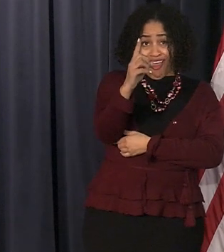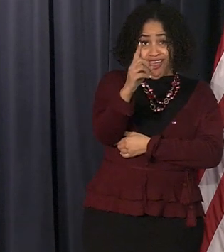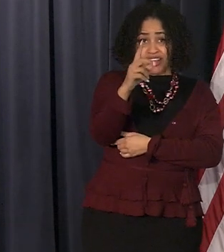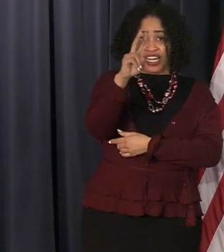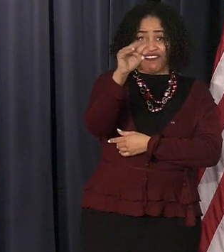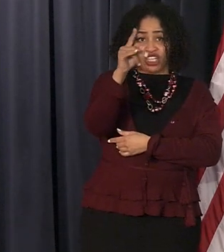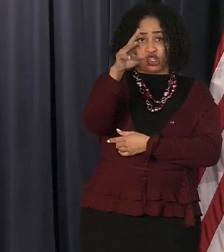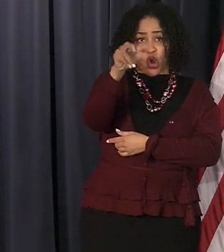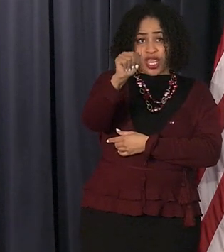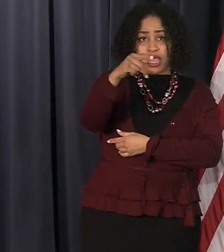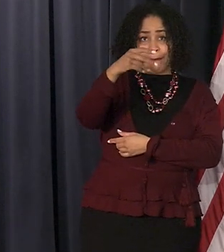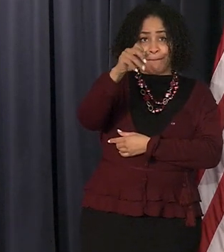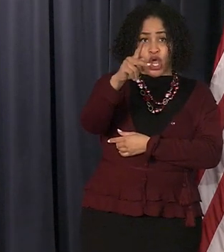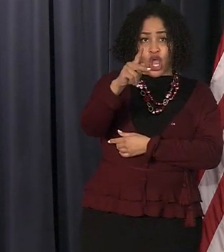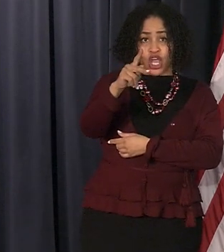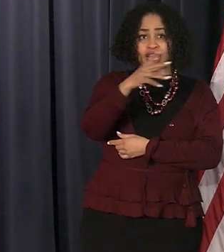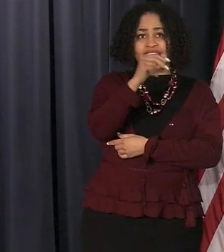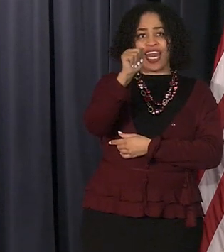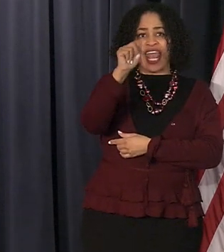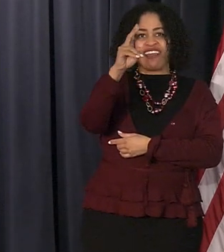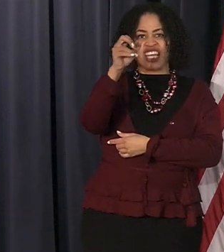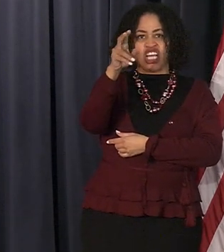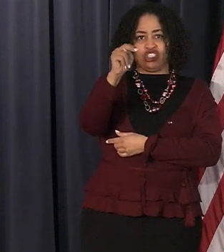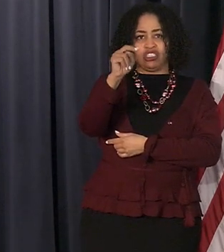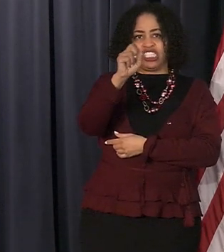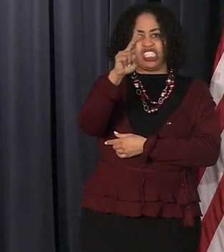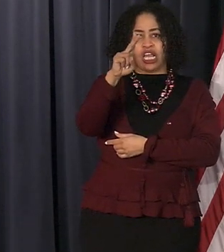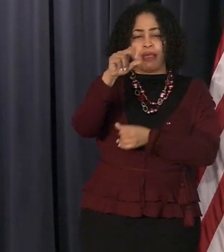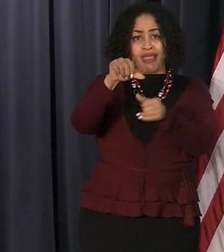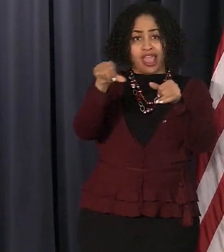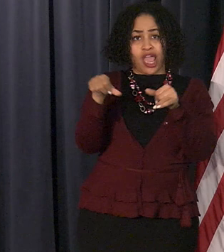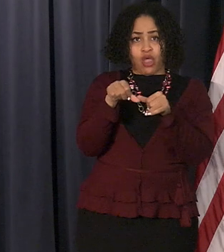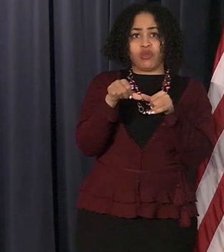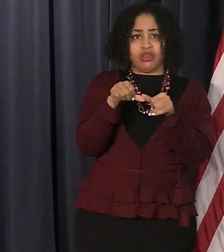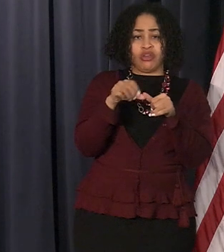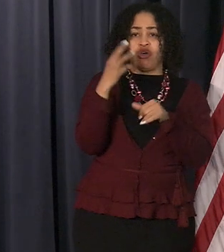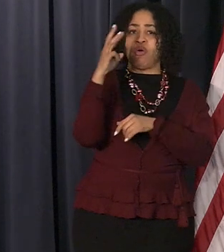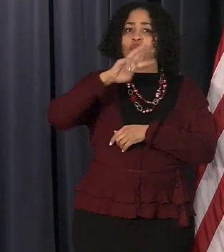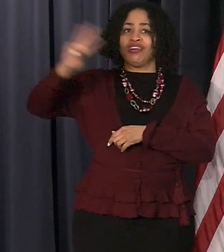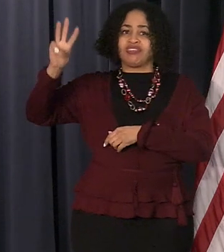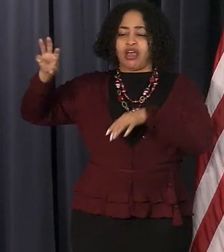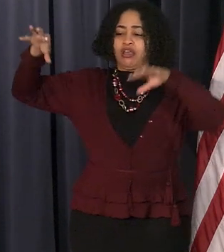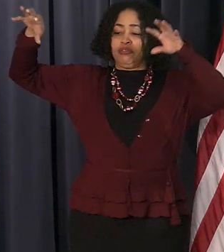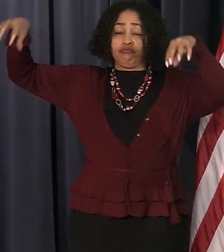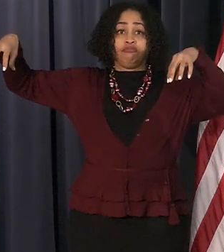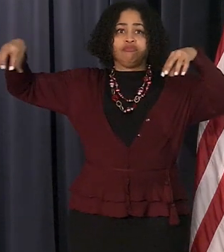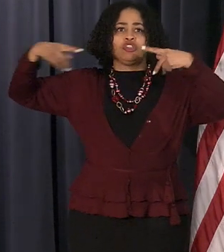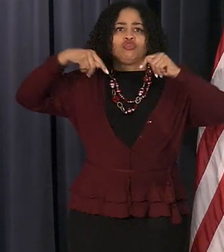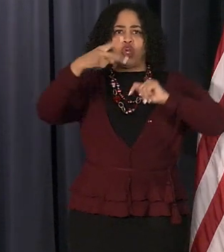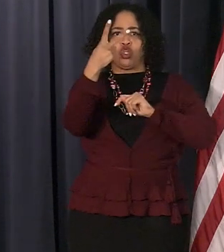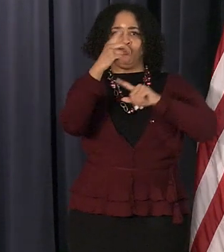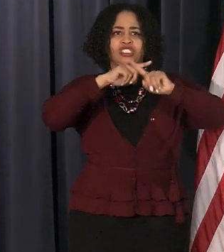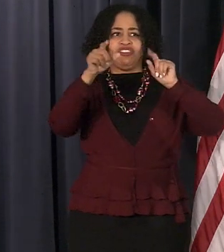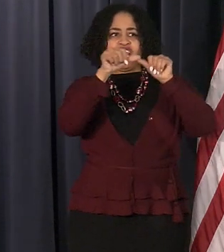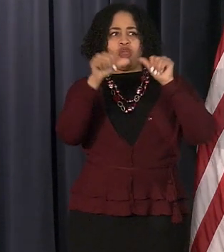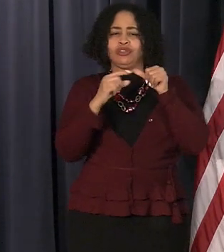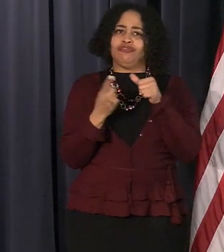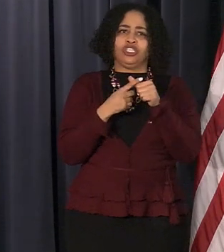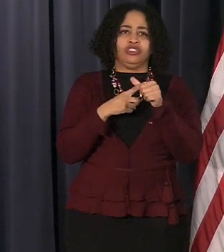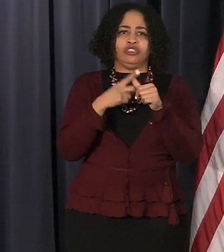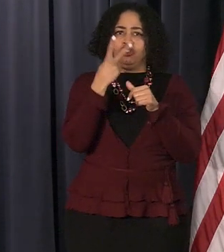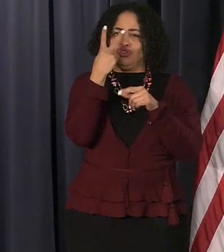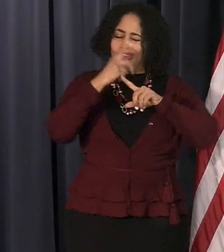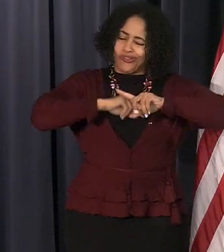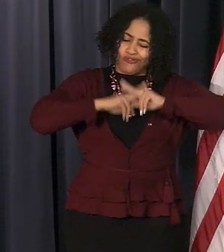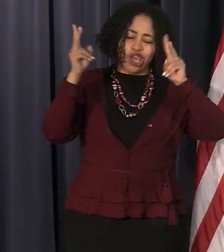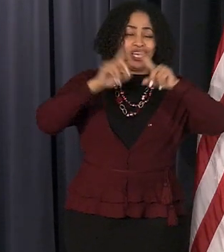neighborhood on the east side and the aviation sub neighborhood on the west side we're going to try it uh in two different locations two very